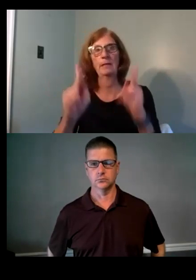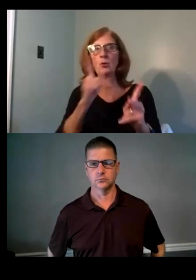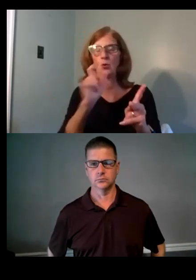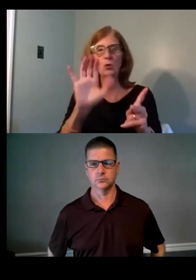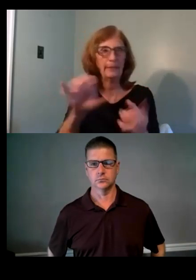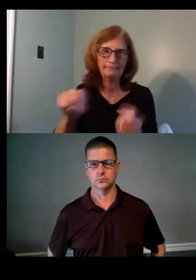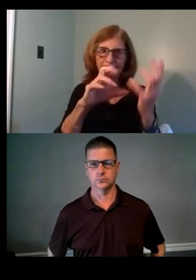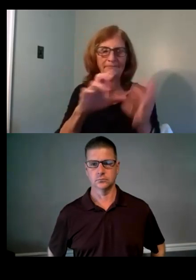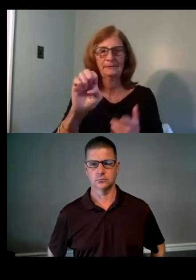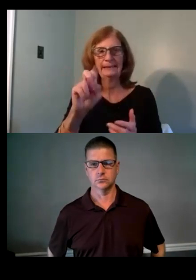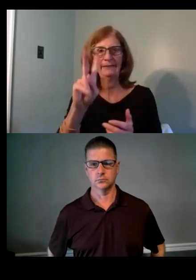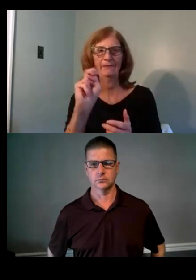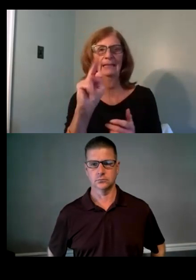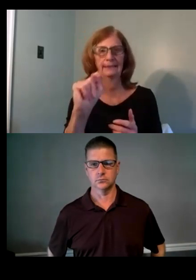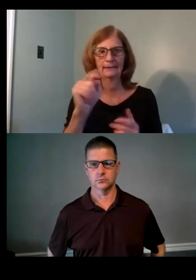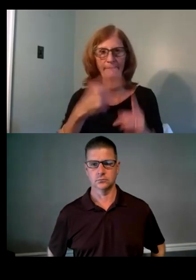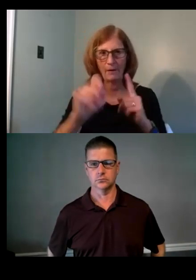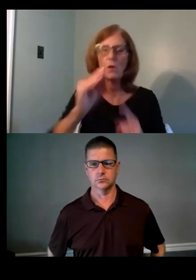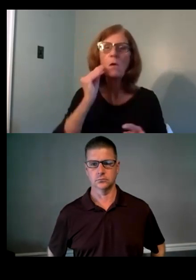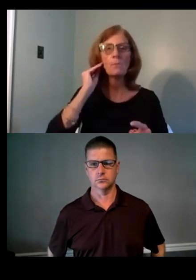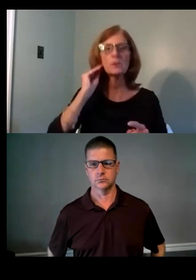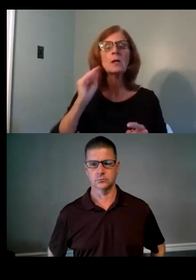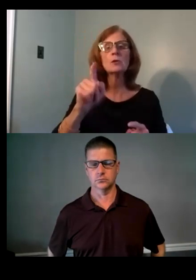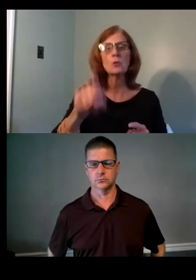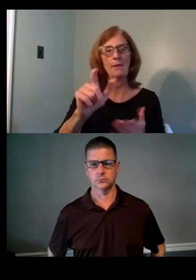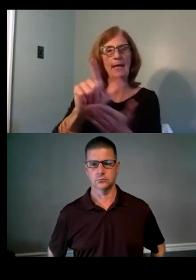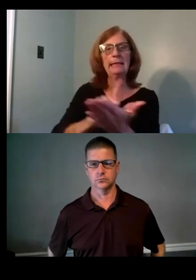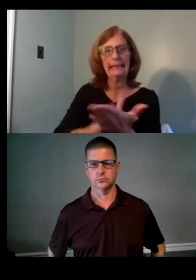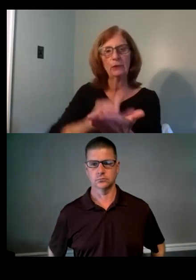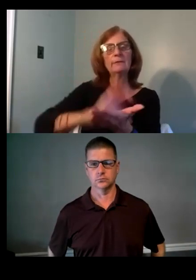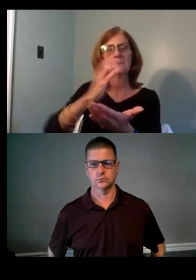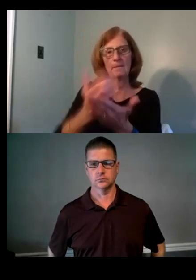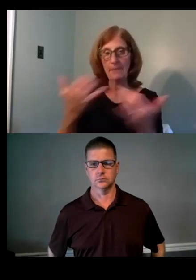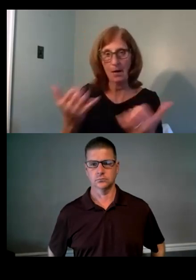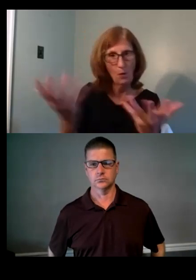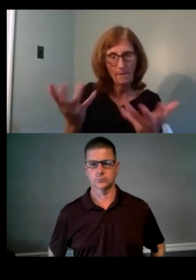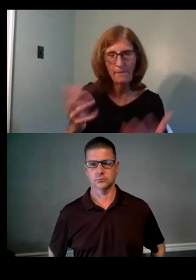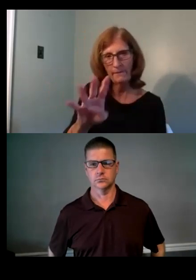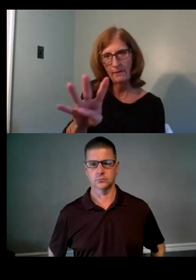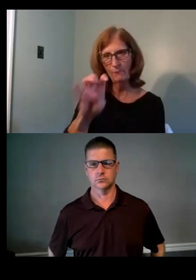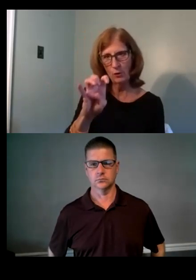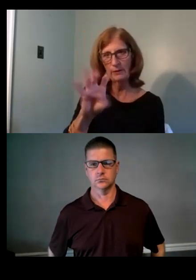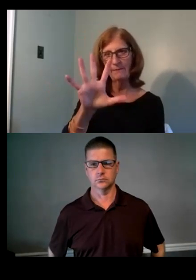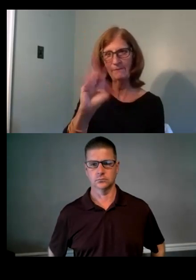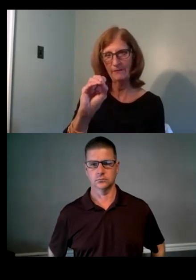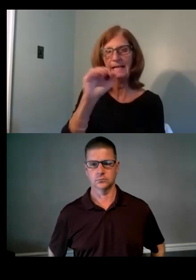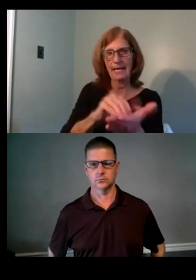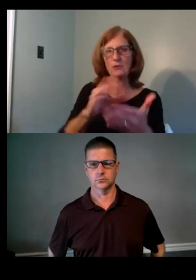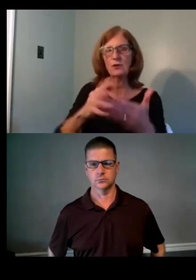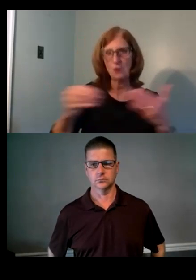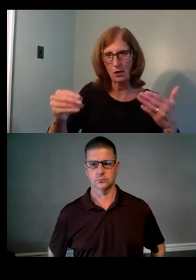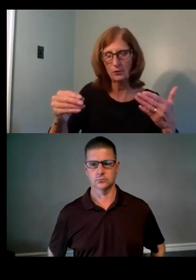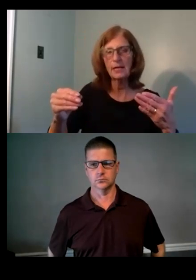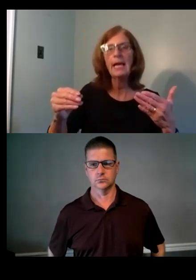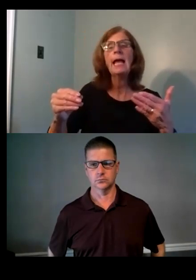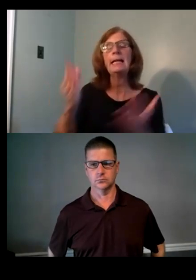making the legal assistance program final allocation $450,000 and eliminating